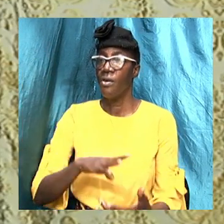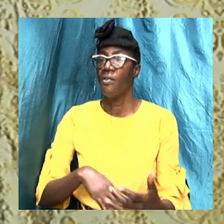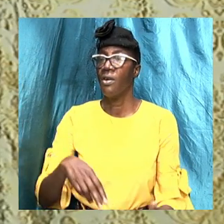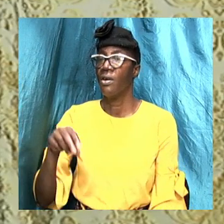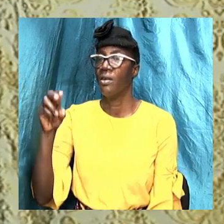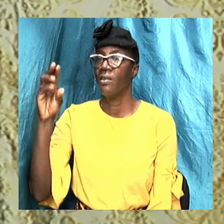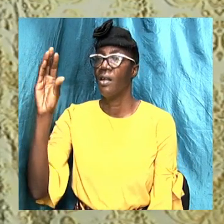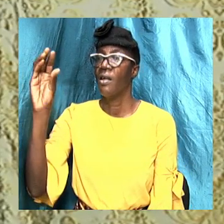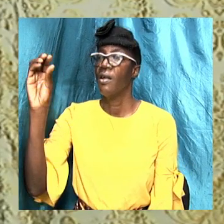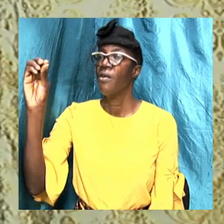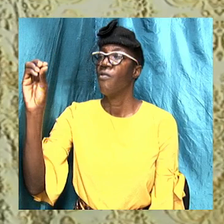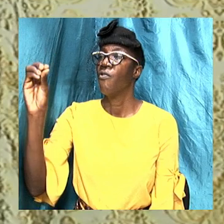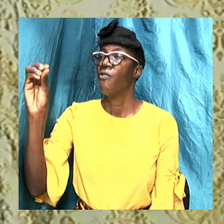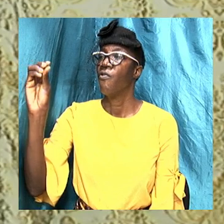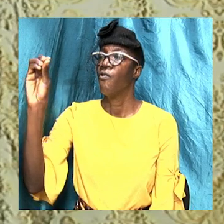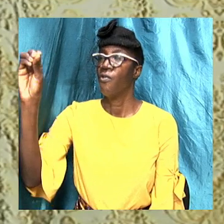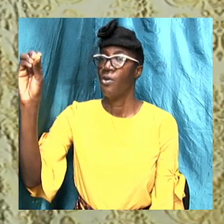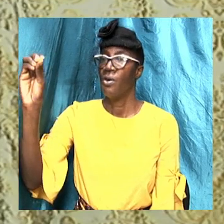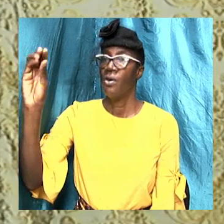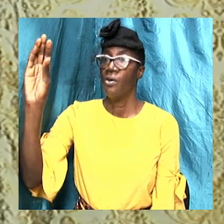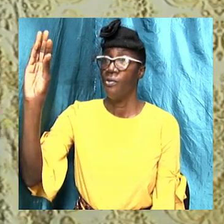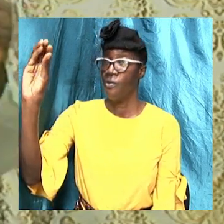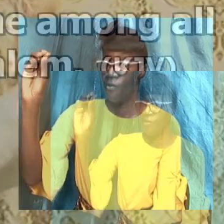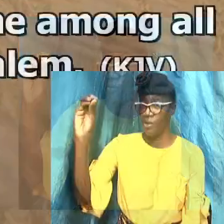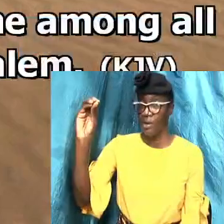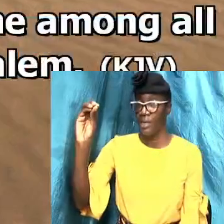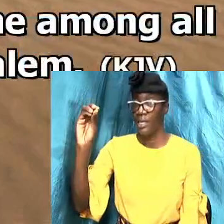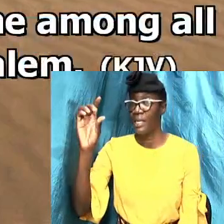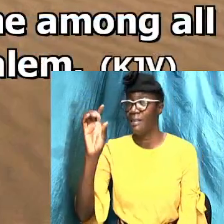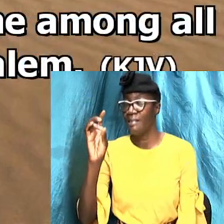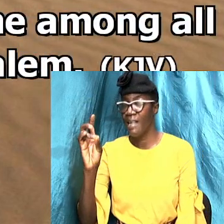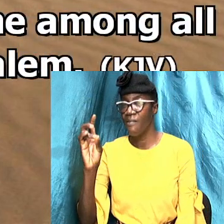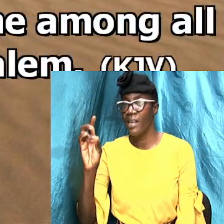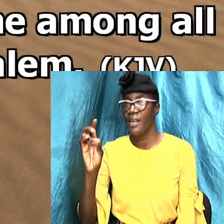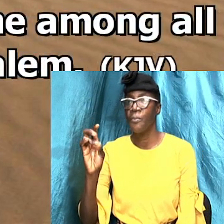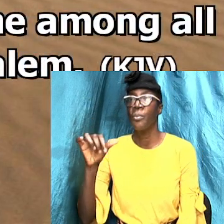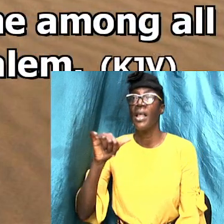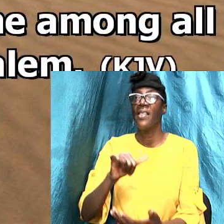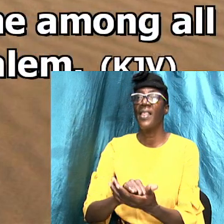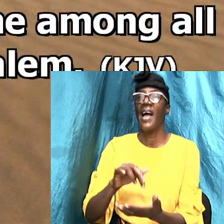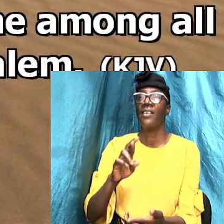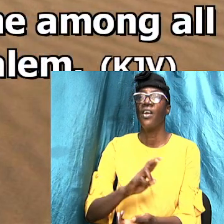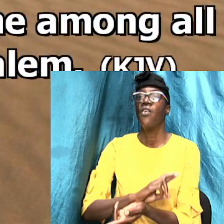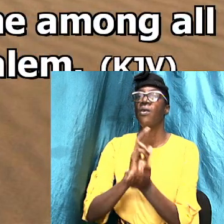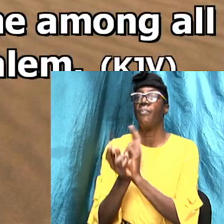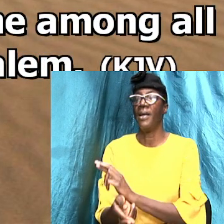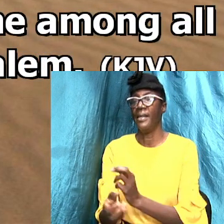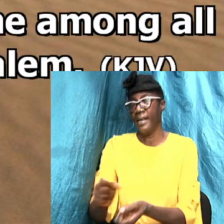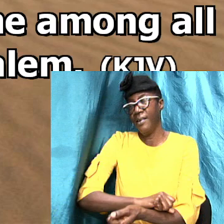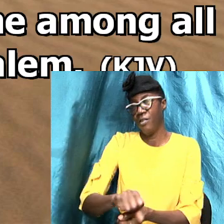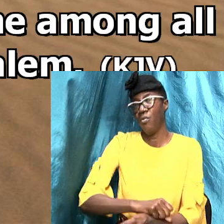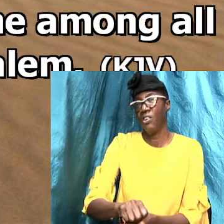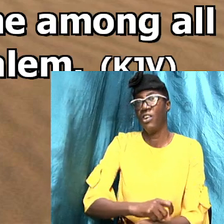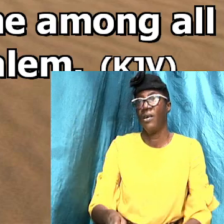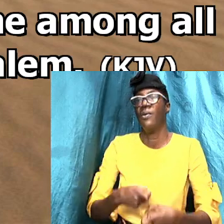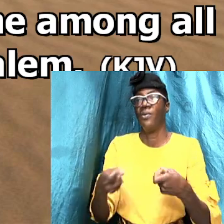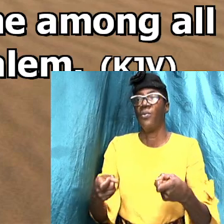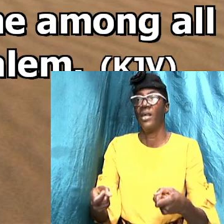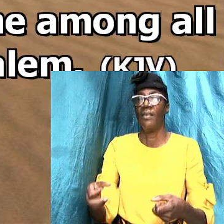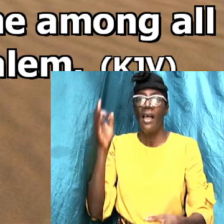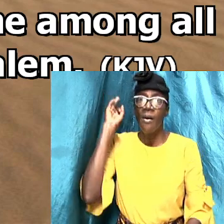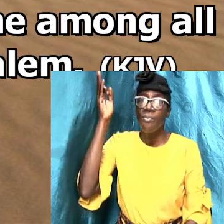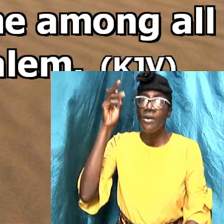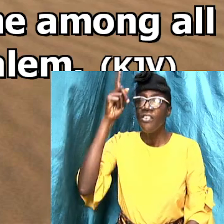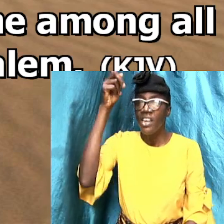Jesus said and that repentance and remission of sins should be preached